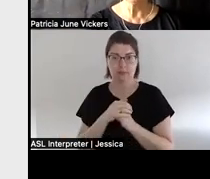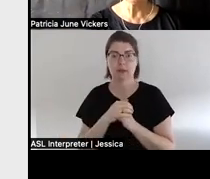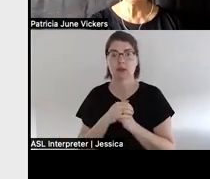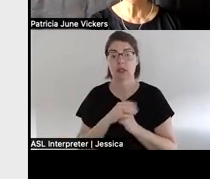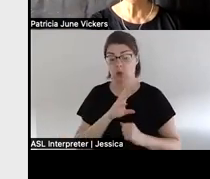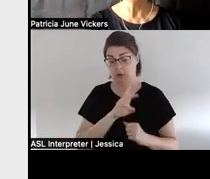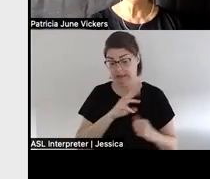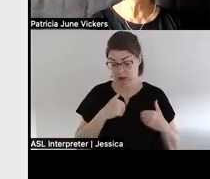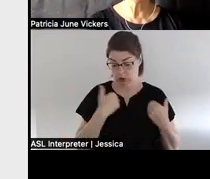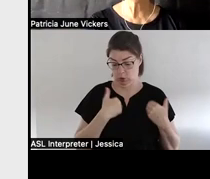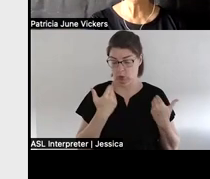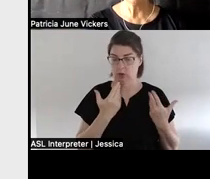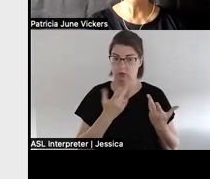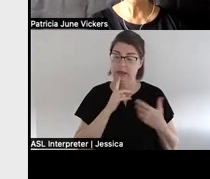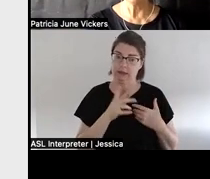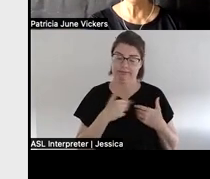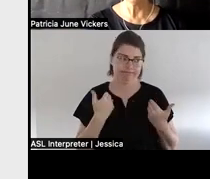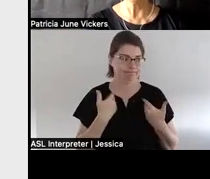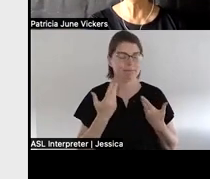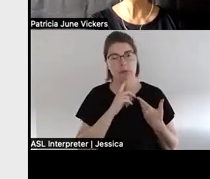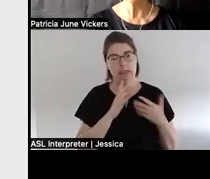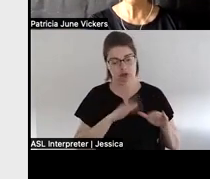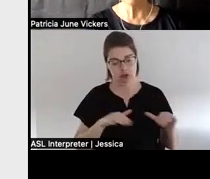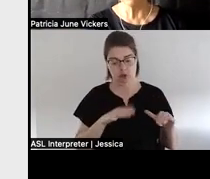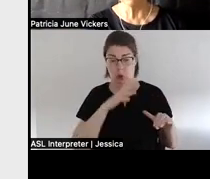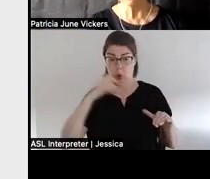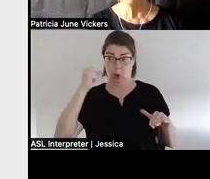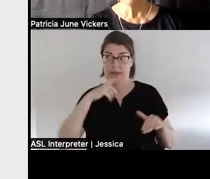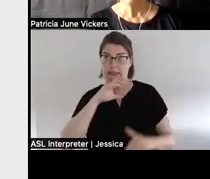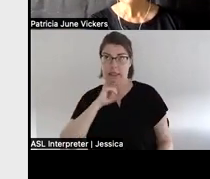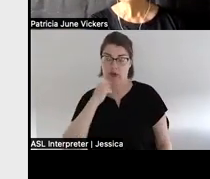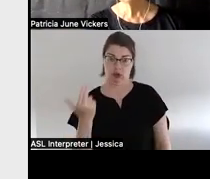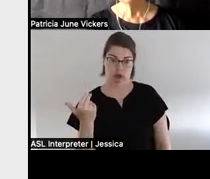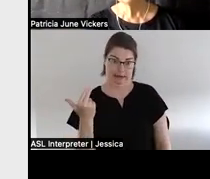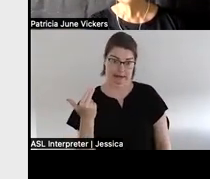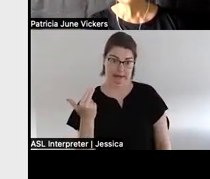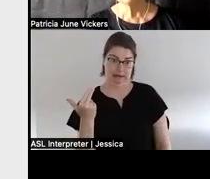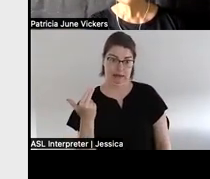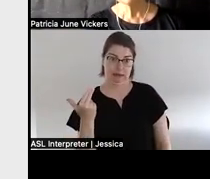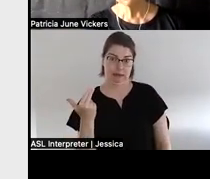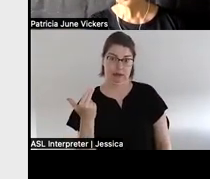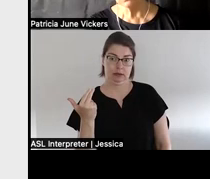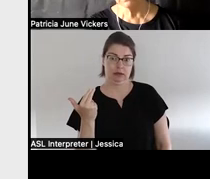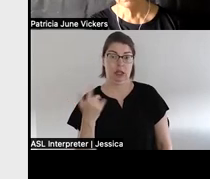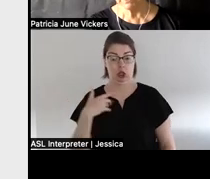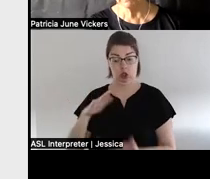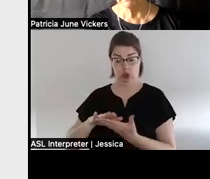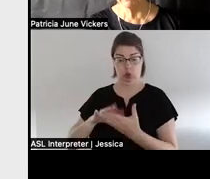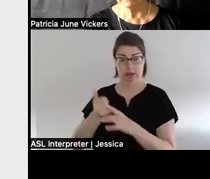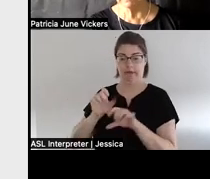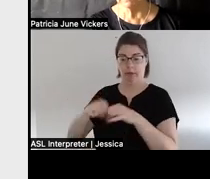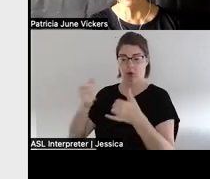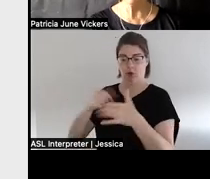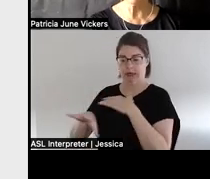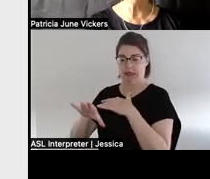youths or children actually um the eldest was 13 had broken into the school and